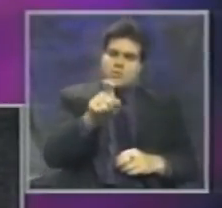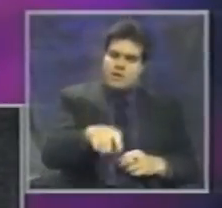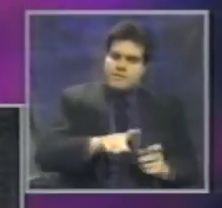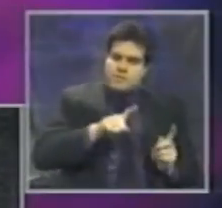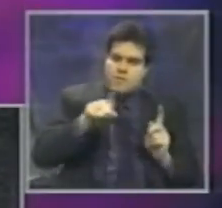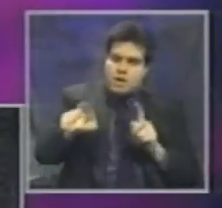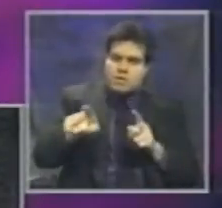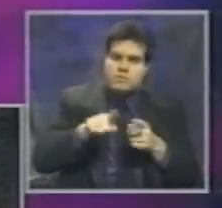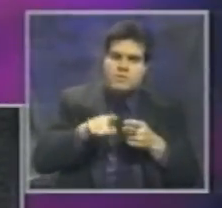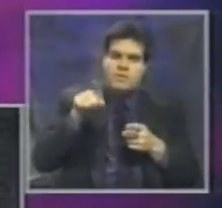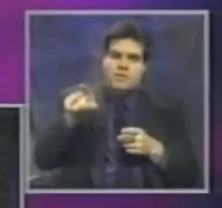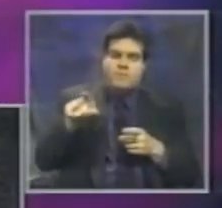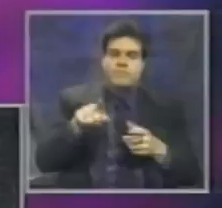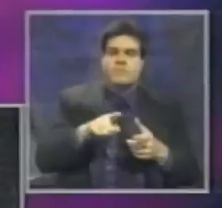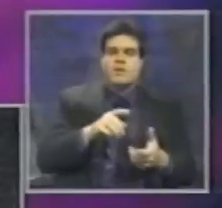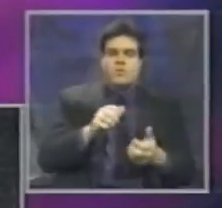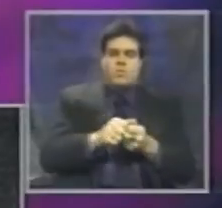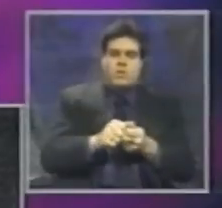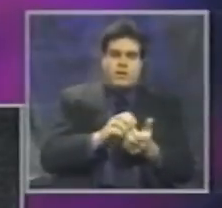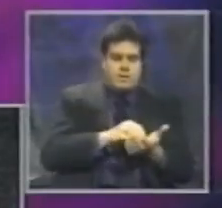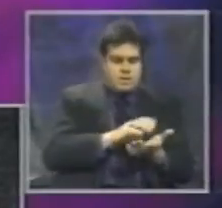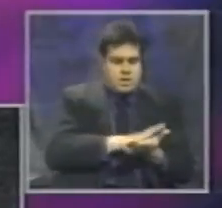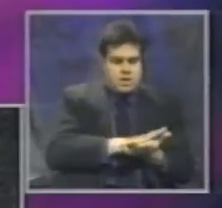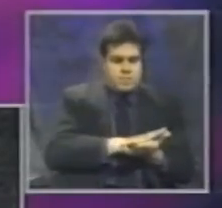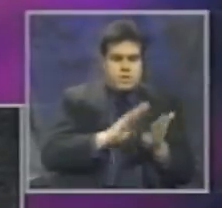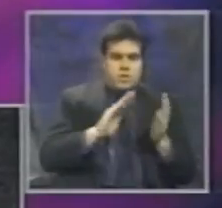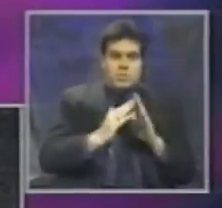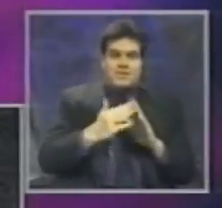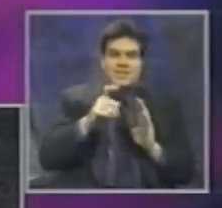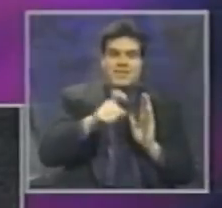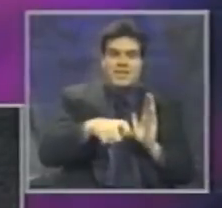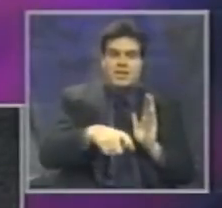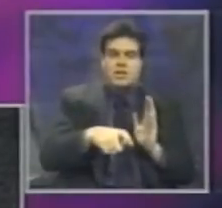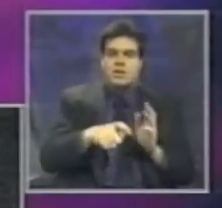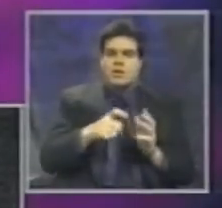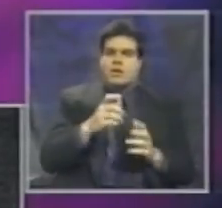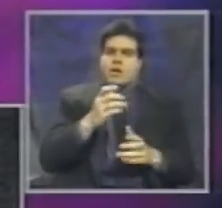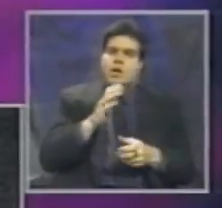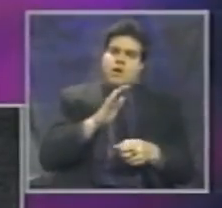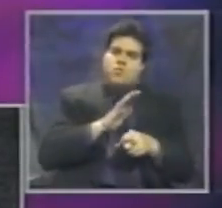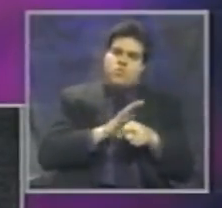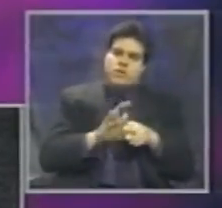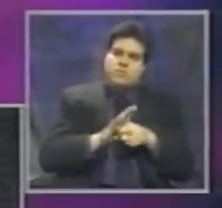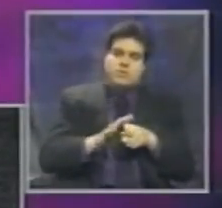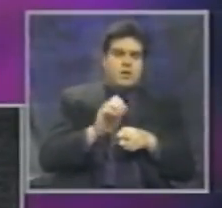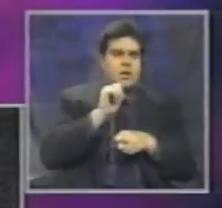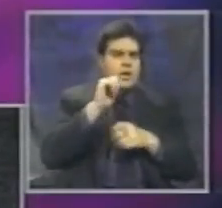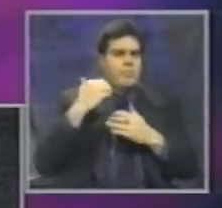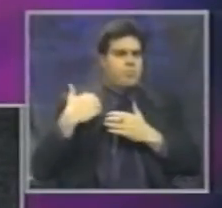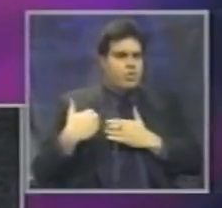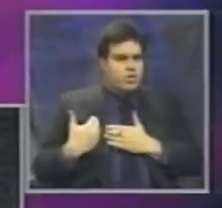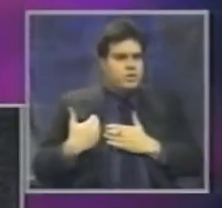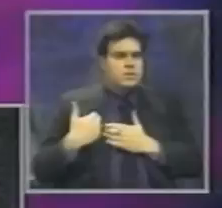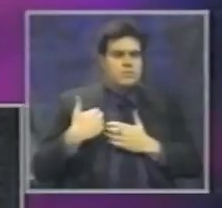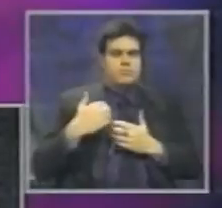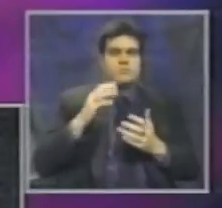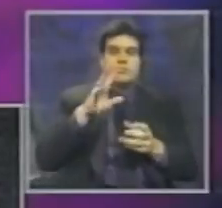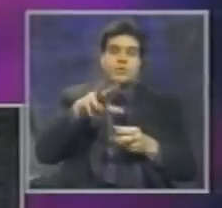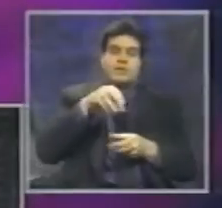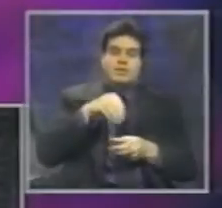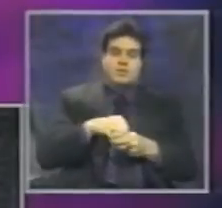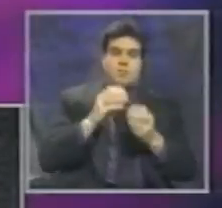to them with a documented community need, a reasonable, not burdensome, participation